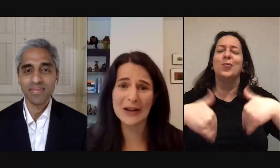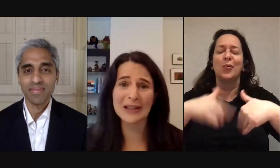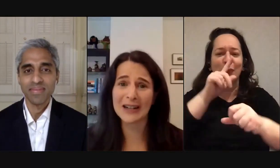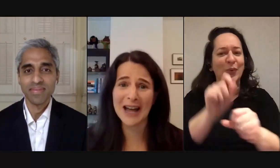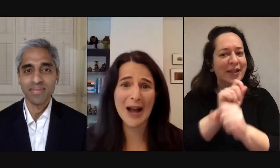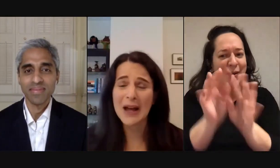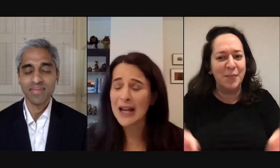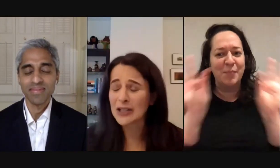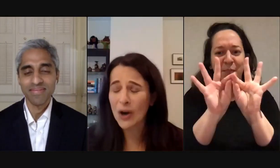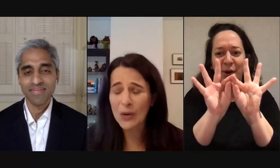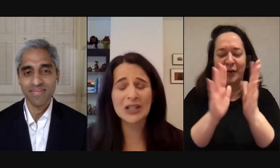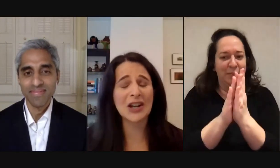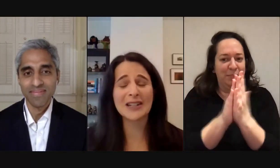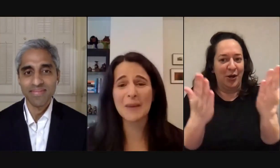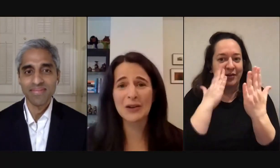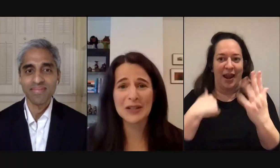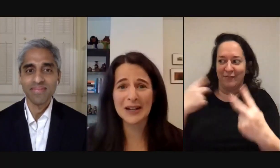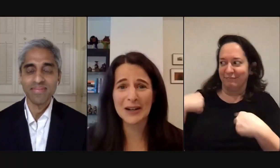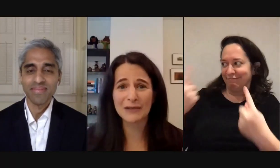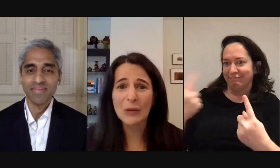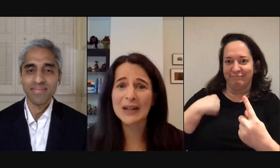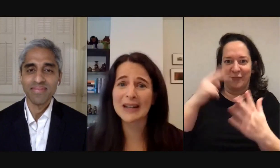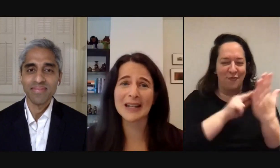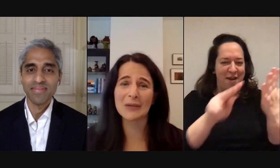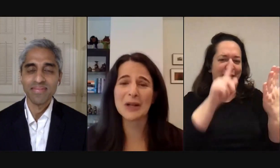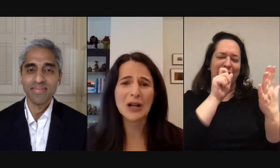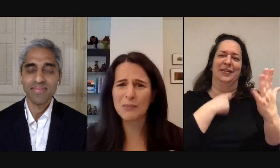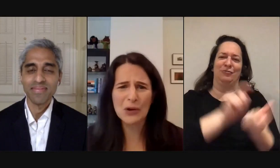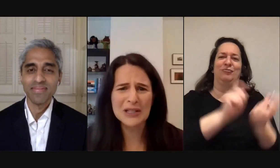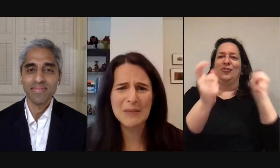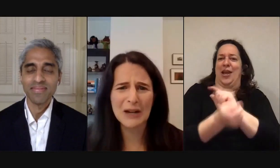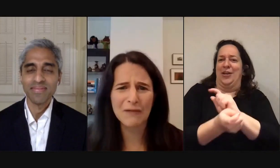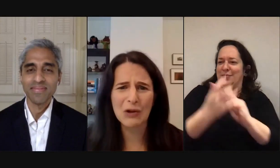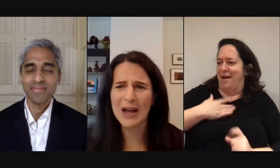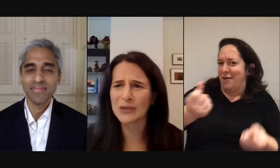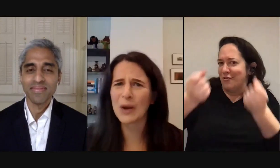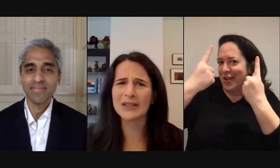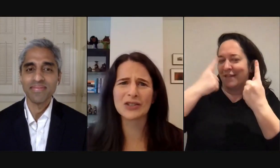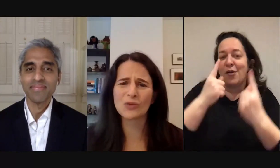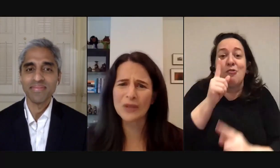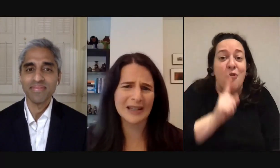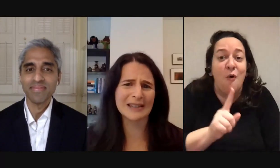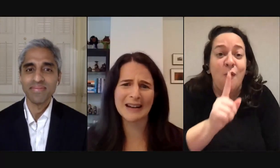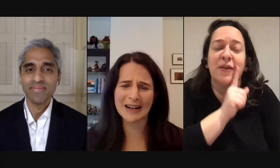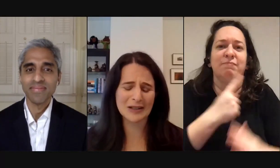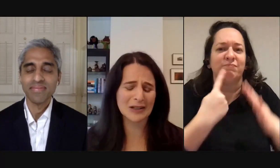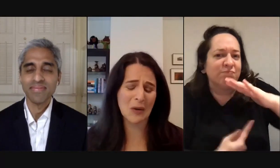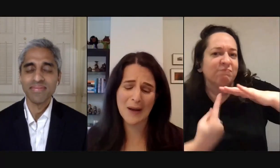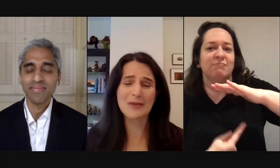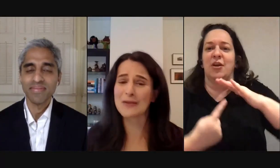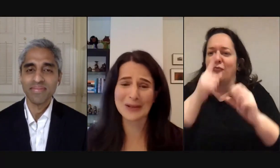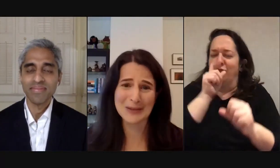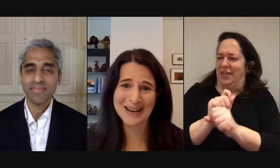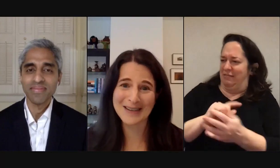read in a very long time. It totally changed my understanding of loneliness and it was just personally meaningful as well as just really enlightening